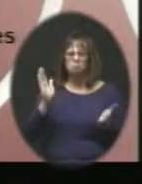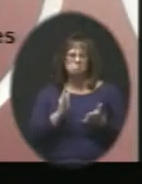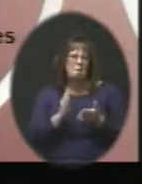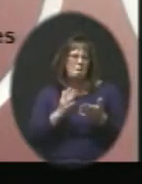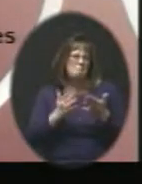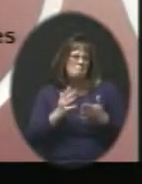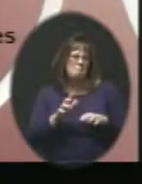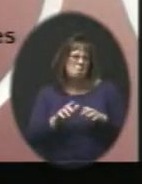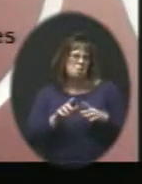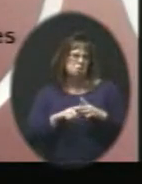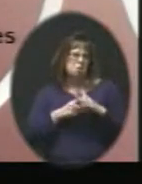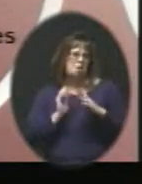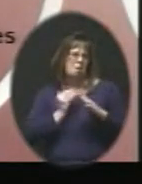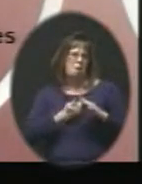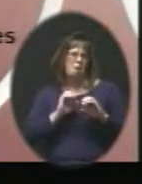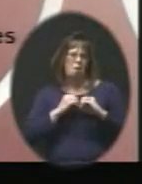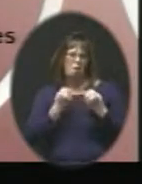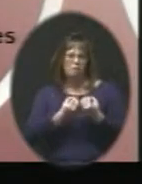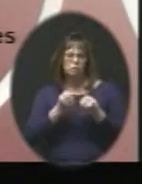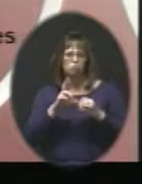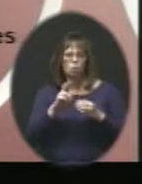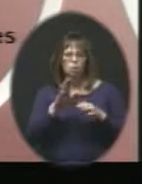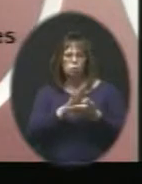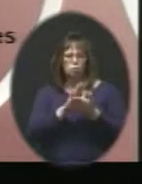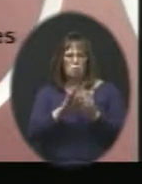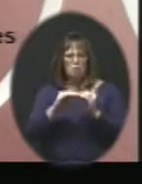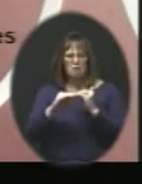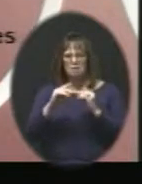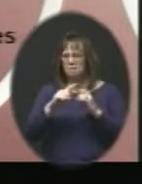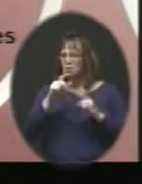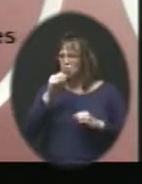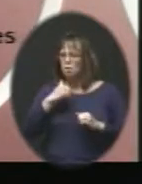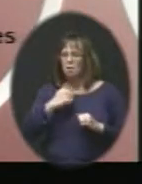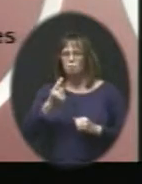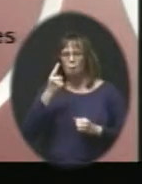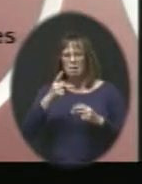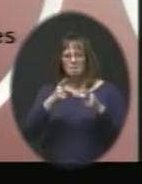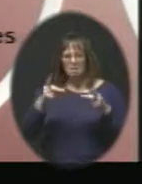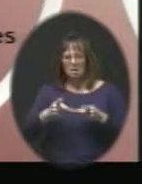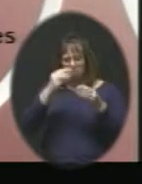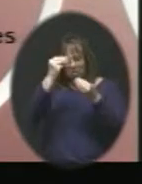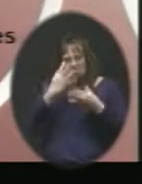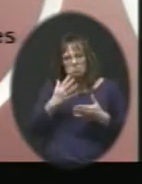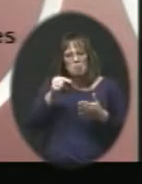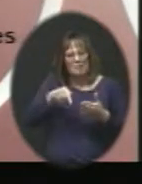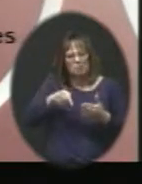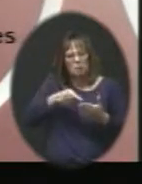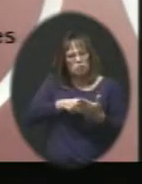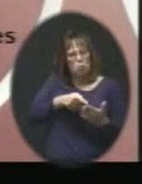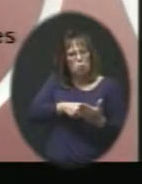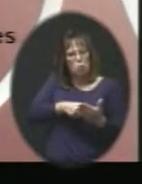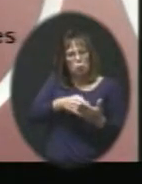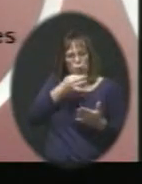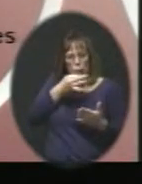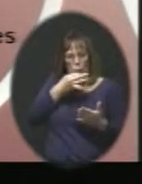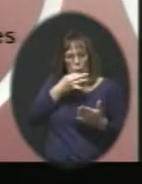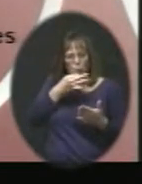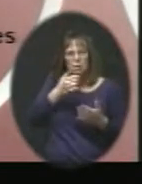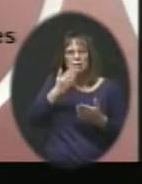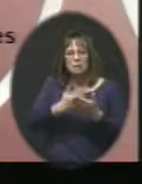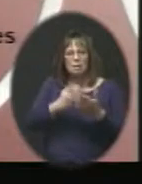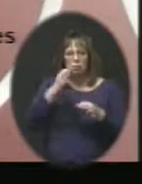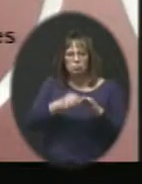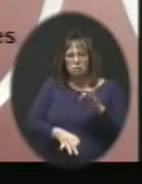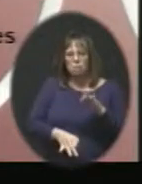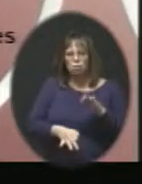may initiate in our offices or even at the school level, but we don't have one central place that tells us, hey, this one's coming due. And some of them are as simple as a